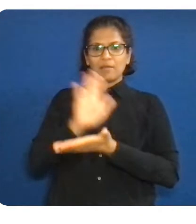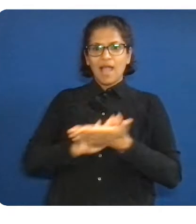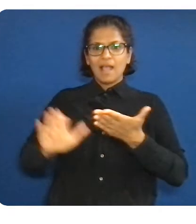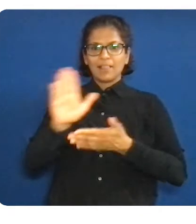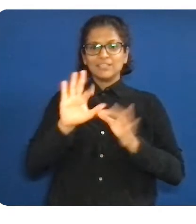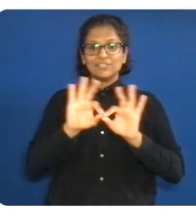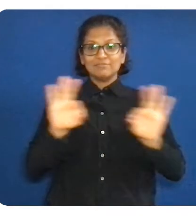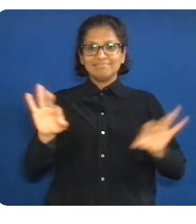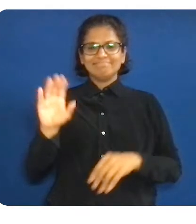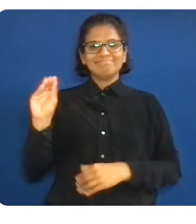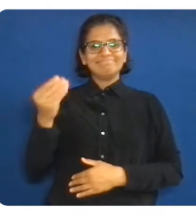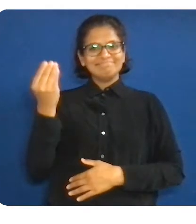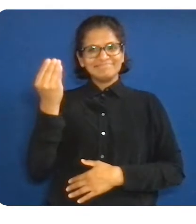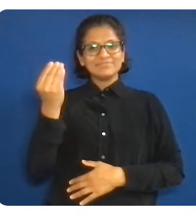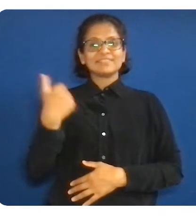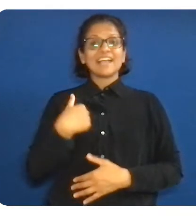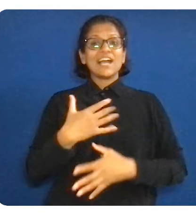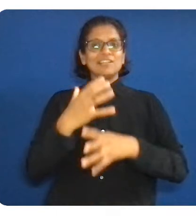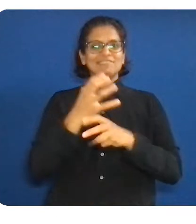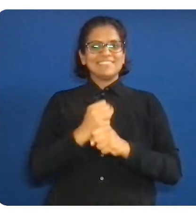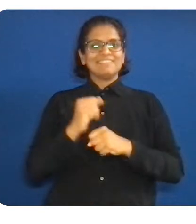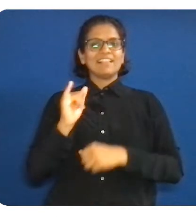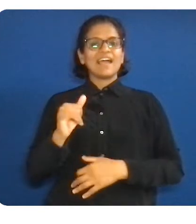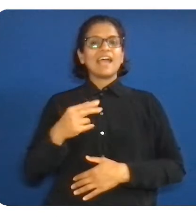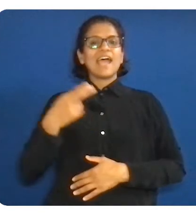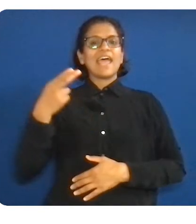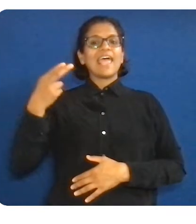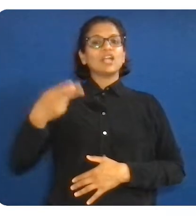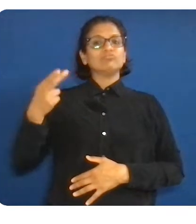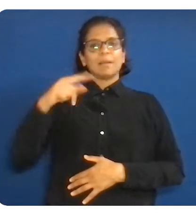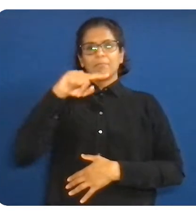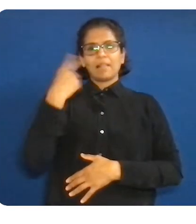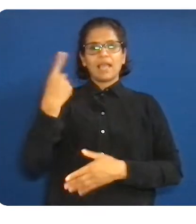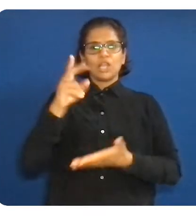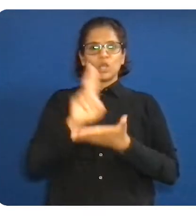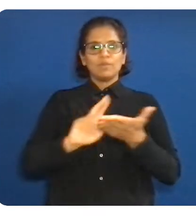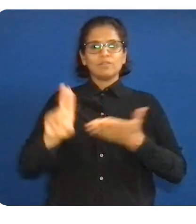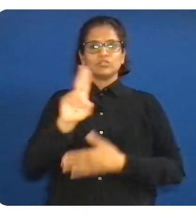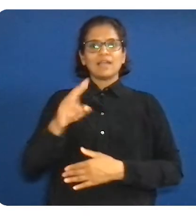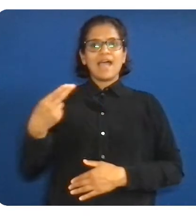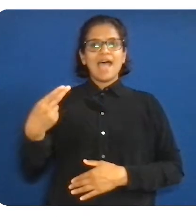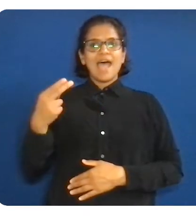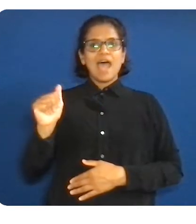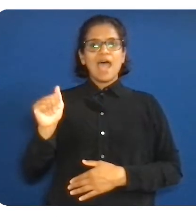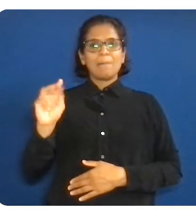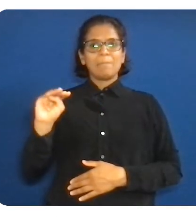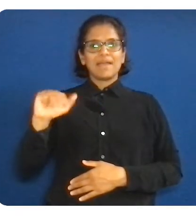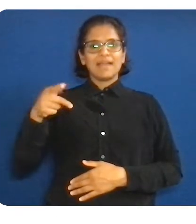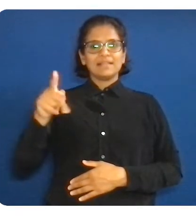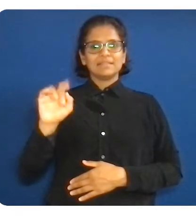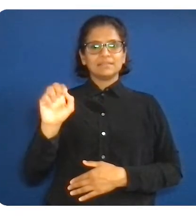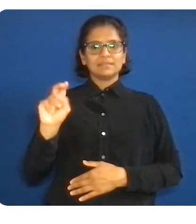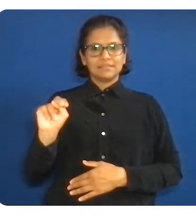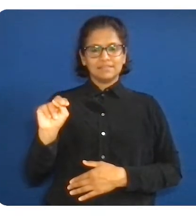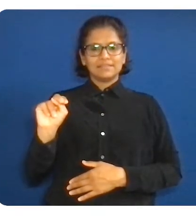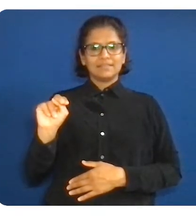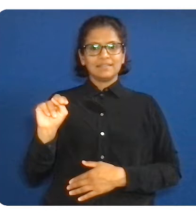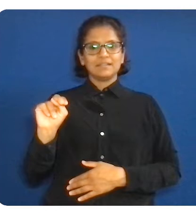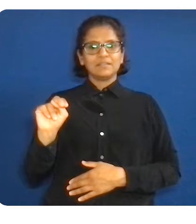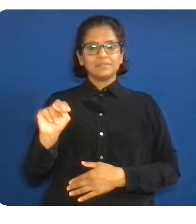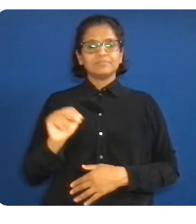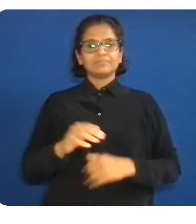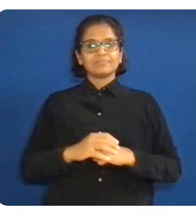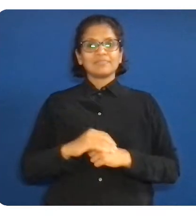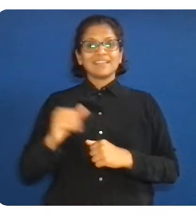University. And unlike many of my peers, I didn't have anyone at home to explain the unwritten rules of corporate America